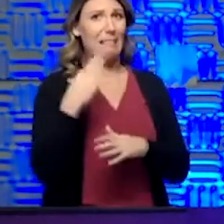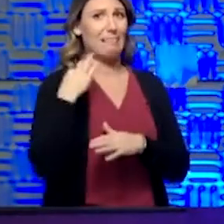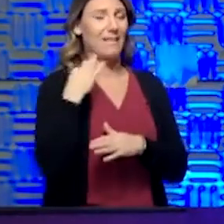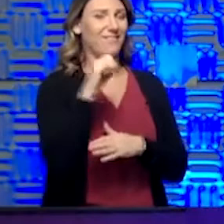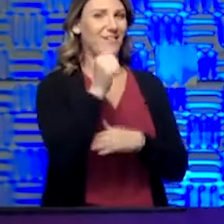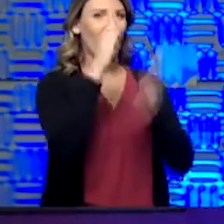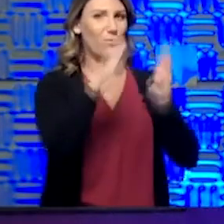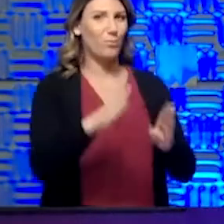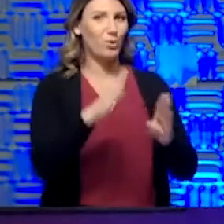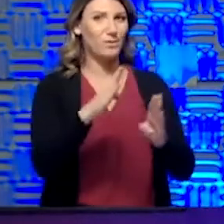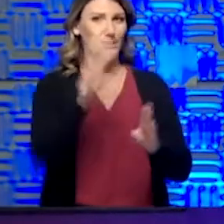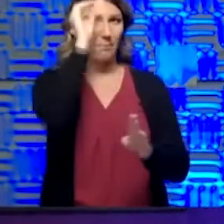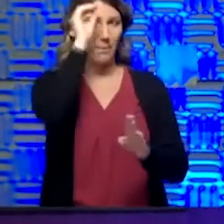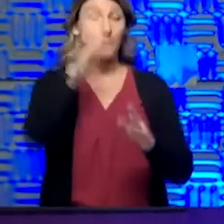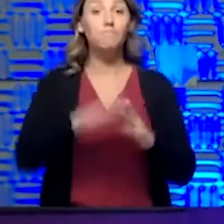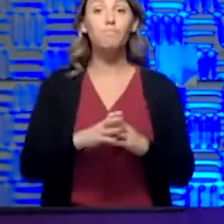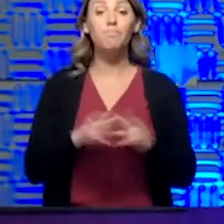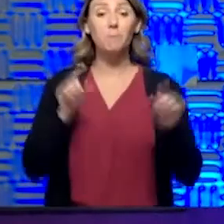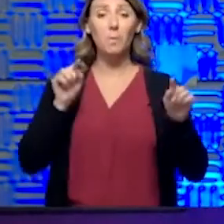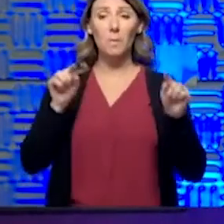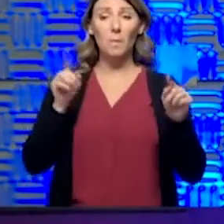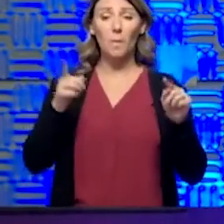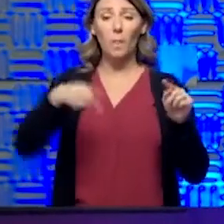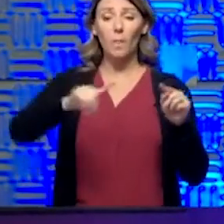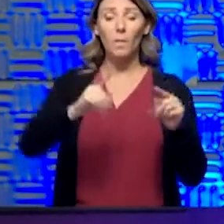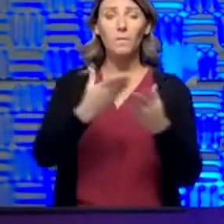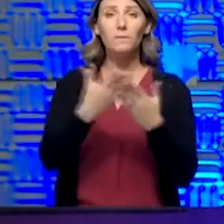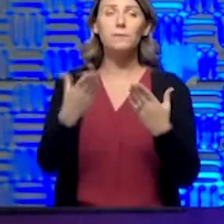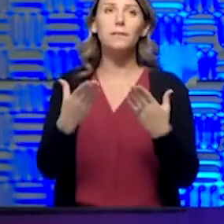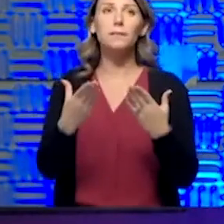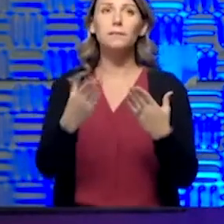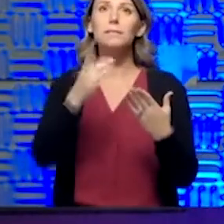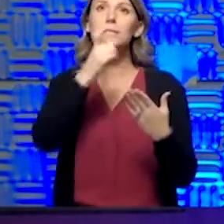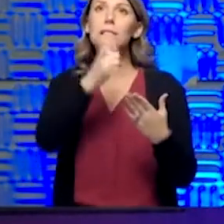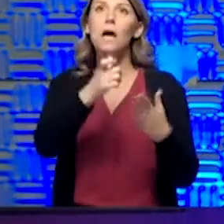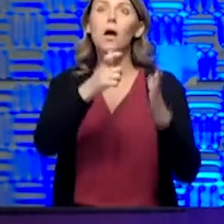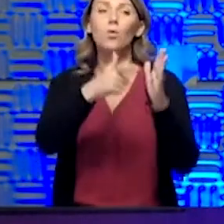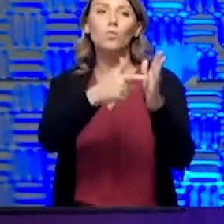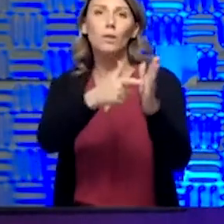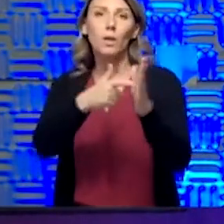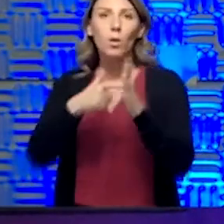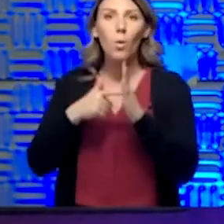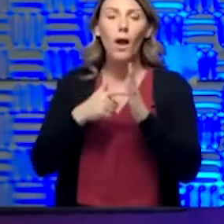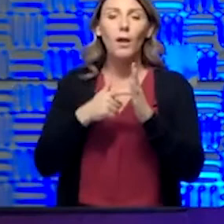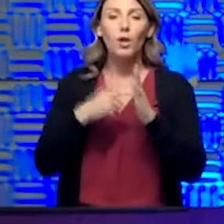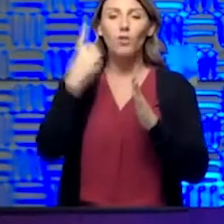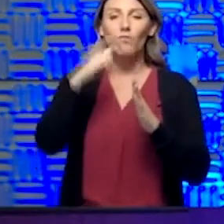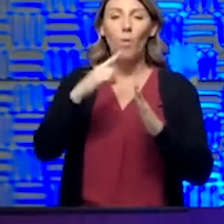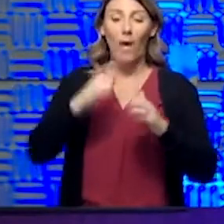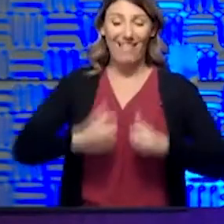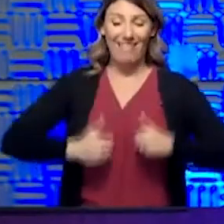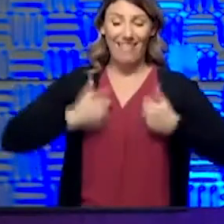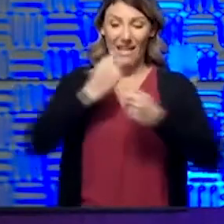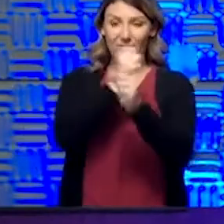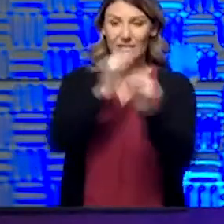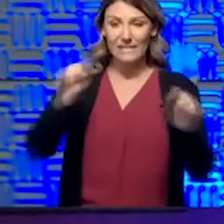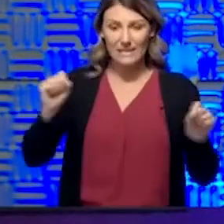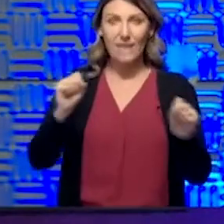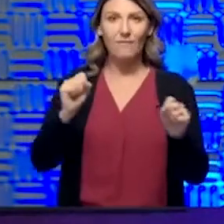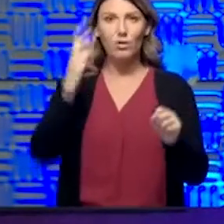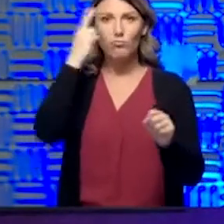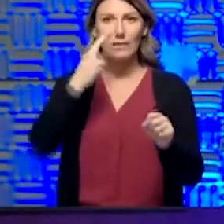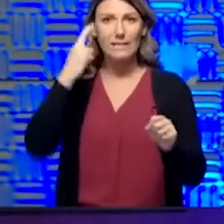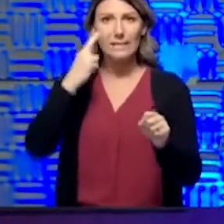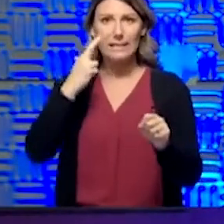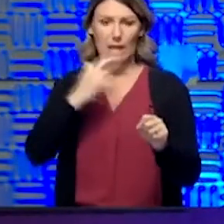had done is those things didn't require that needing to be done for life-saving reasons, like you had to have a heart bypass, well, you've got to